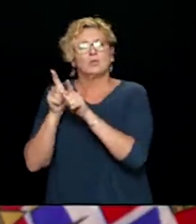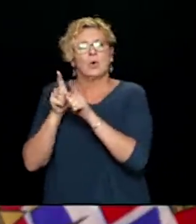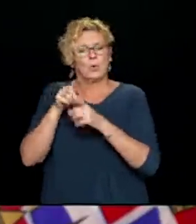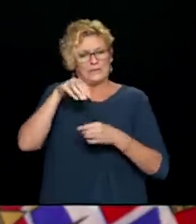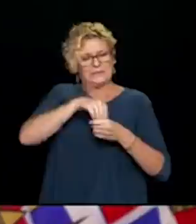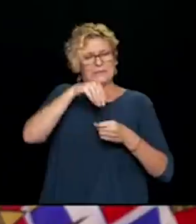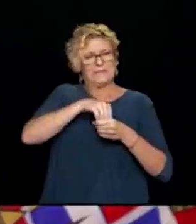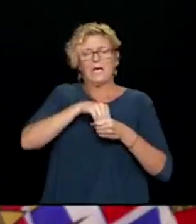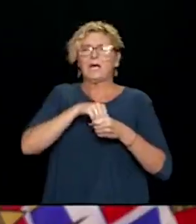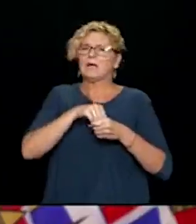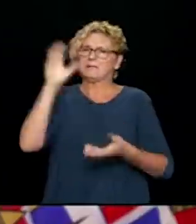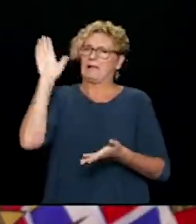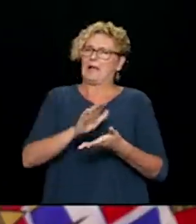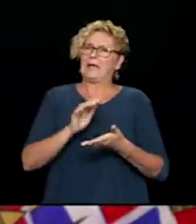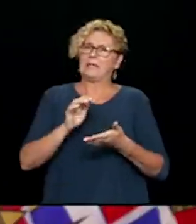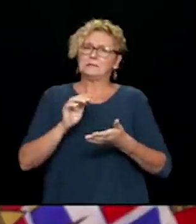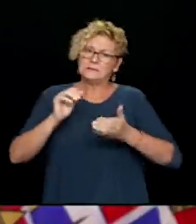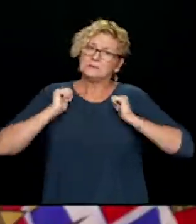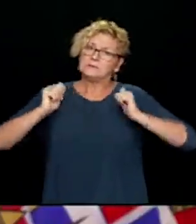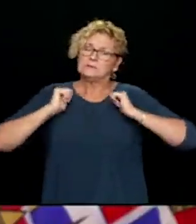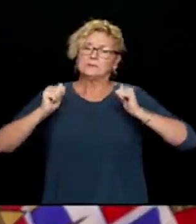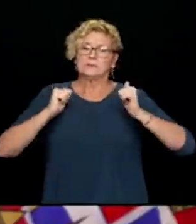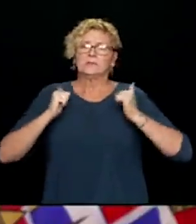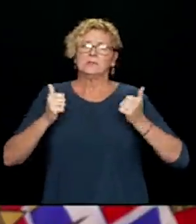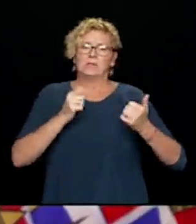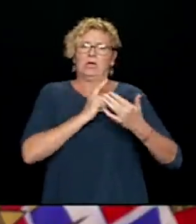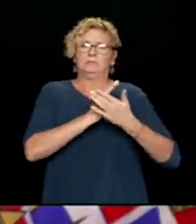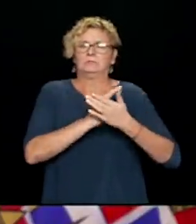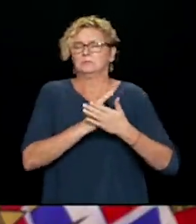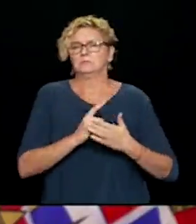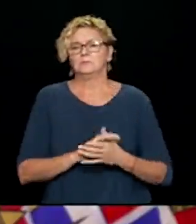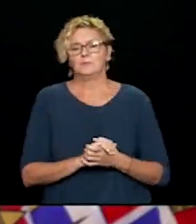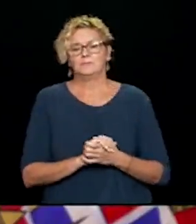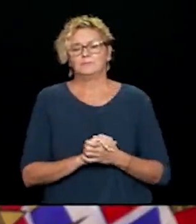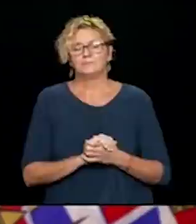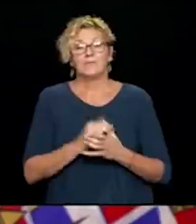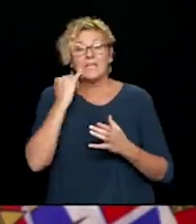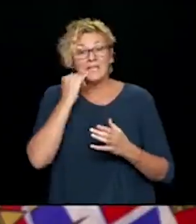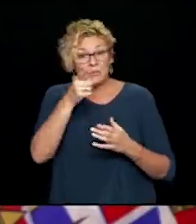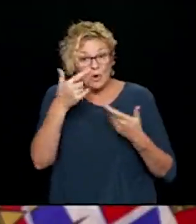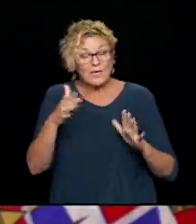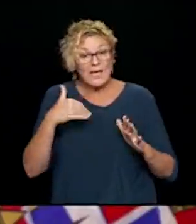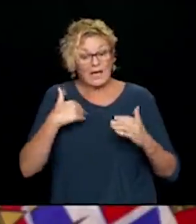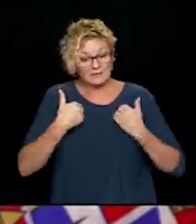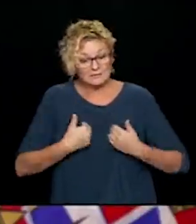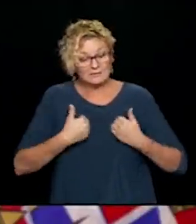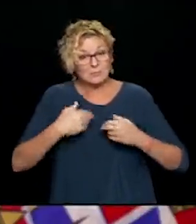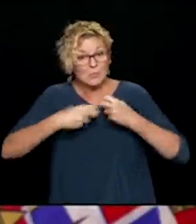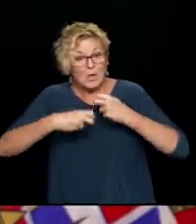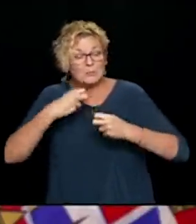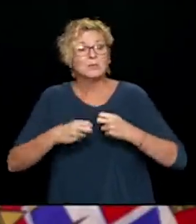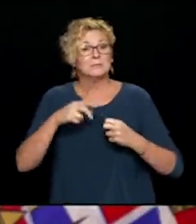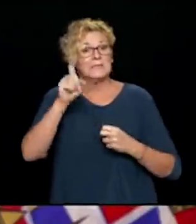low intensity. And for people who do have asthma or other chronic heart lung conditions to make sure